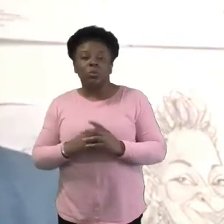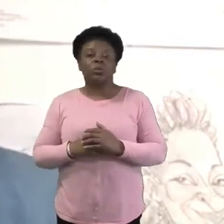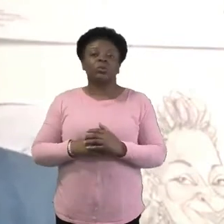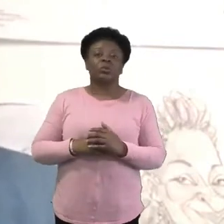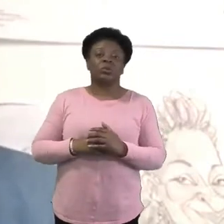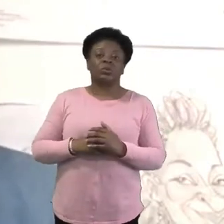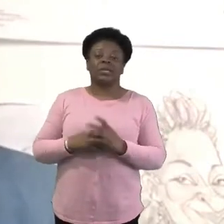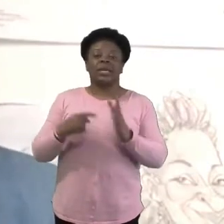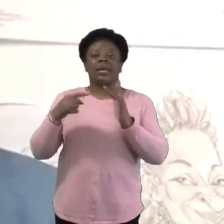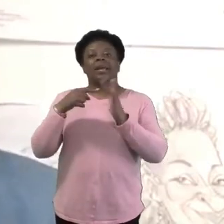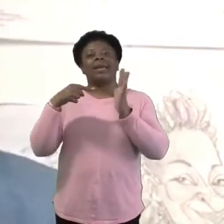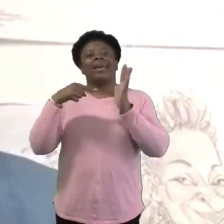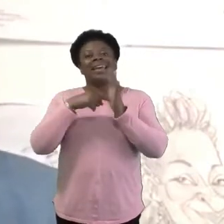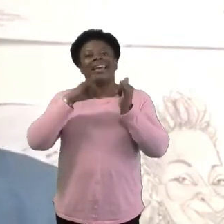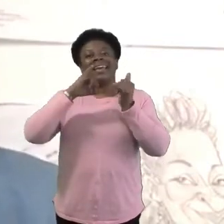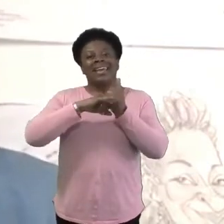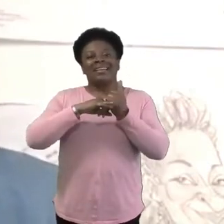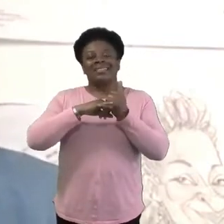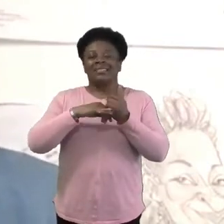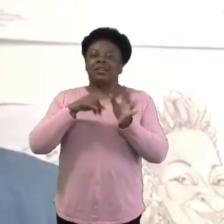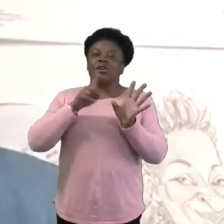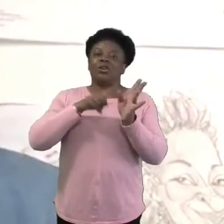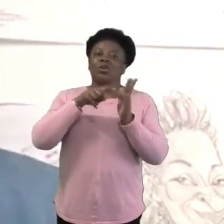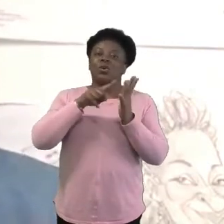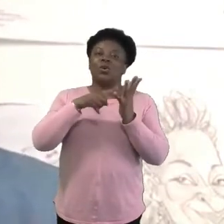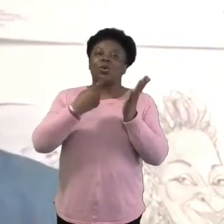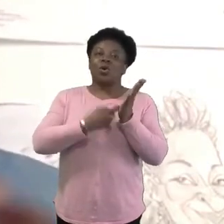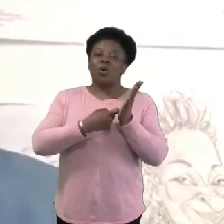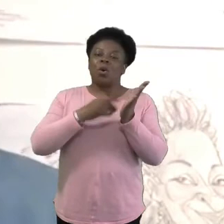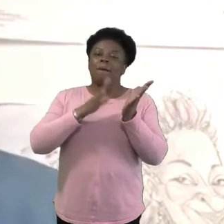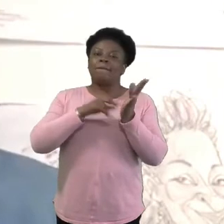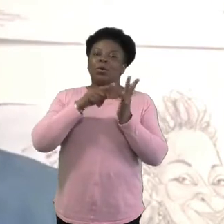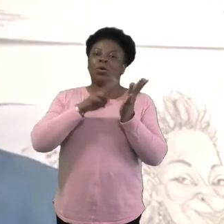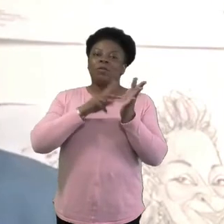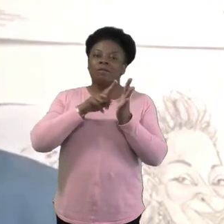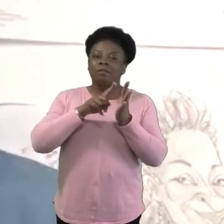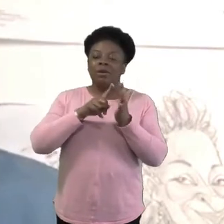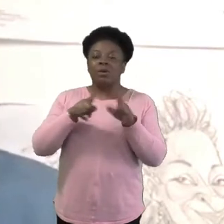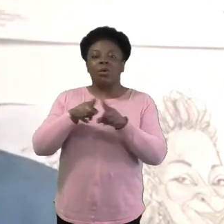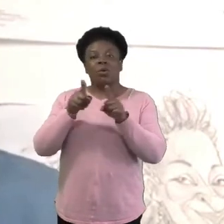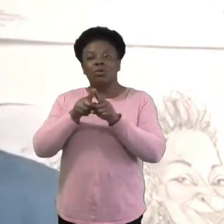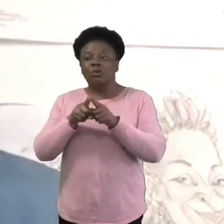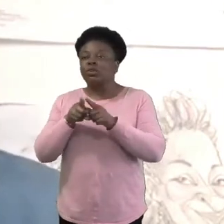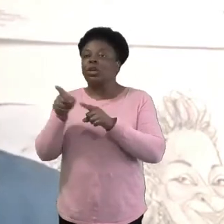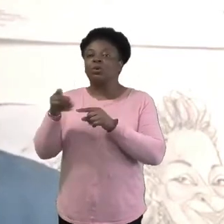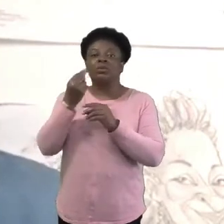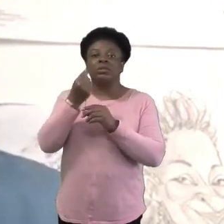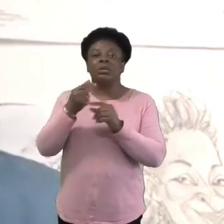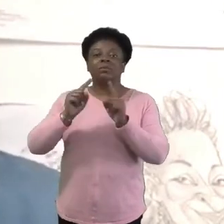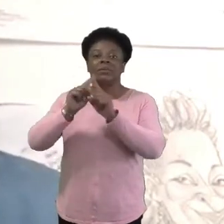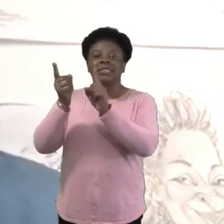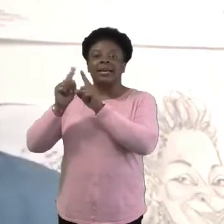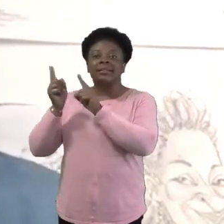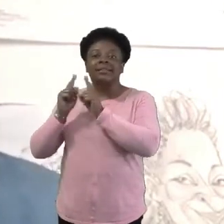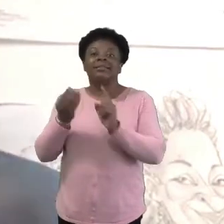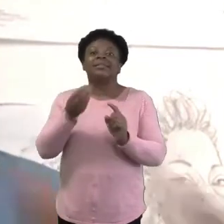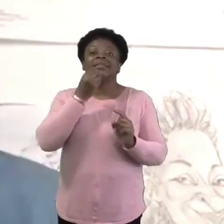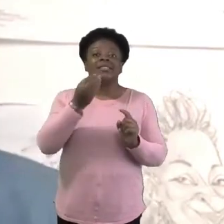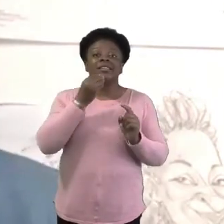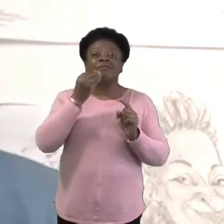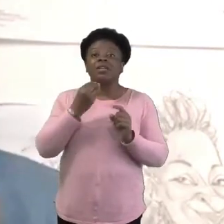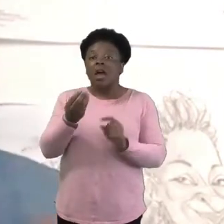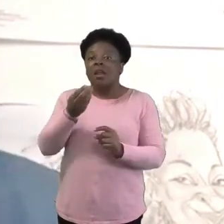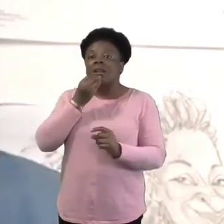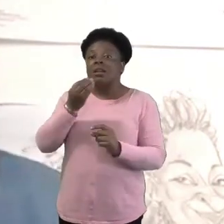TLG make lunch, um, and all of their initiatives as well. They're, um, they're, um, resources